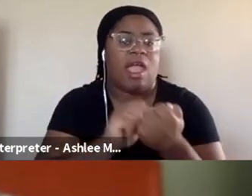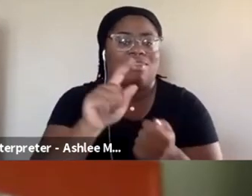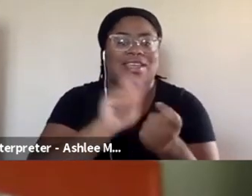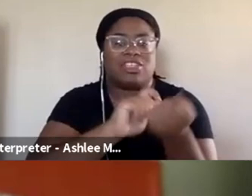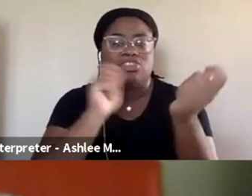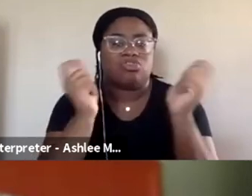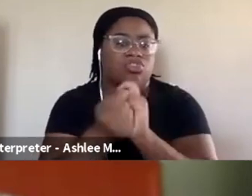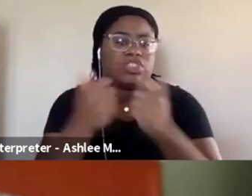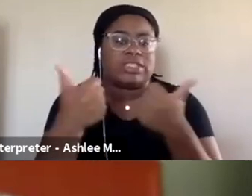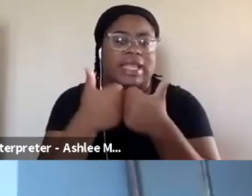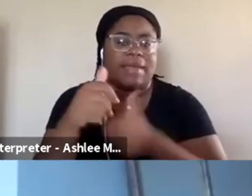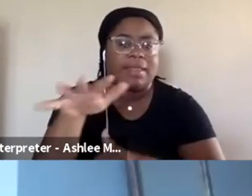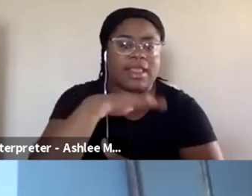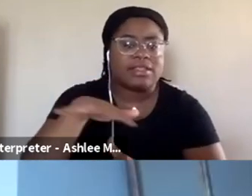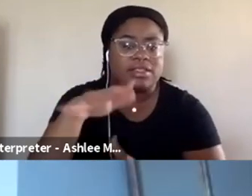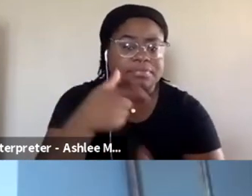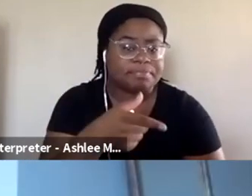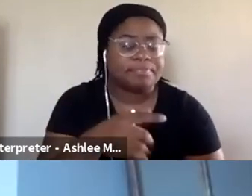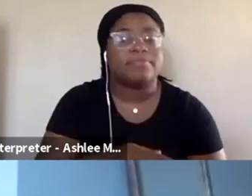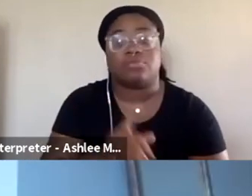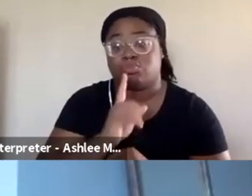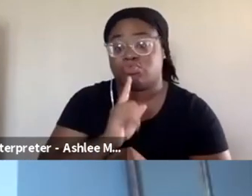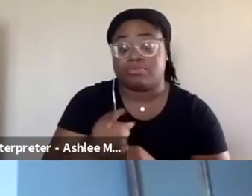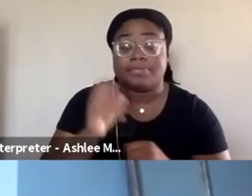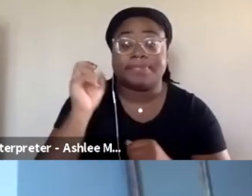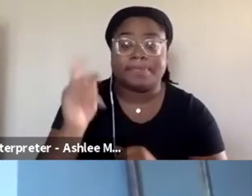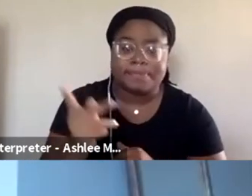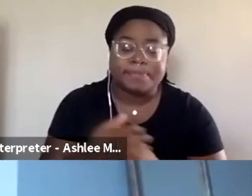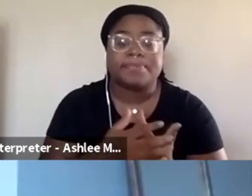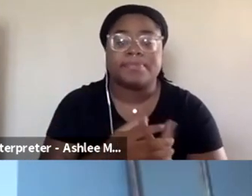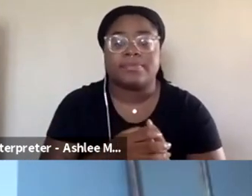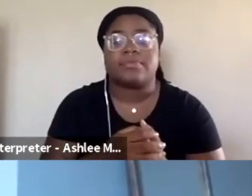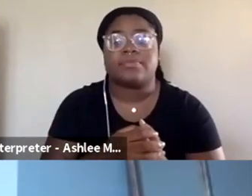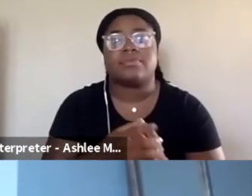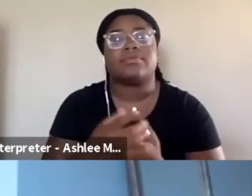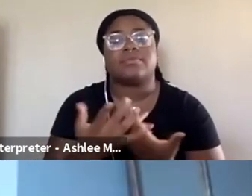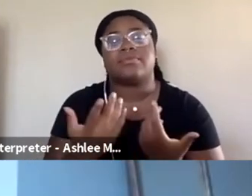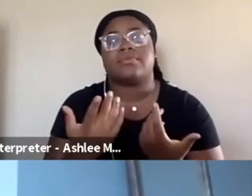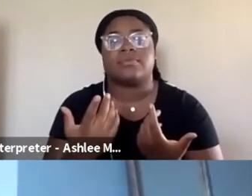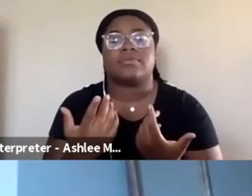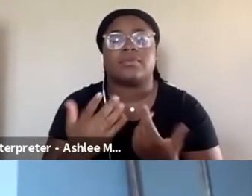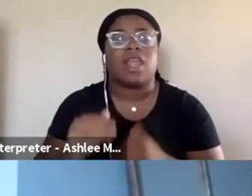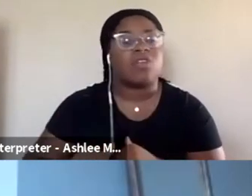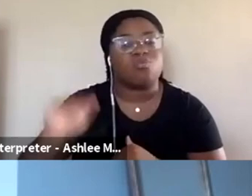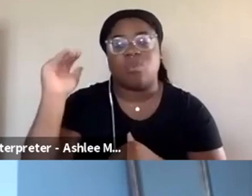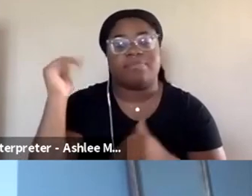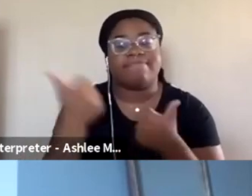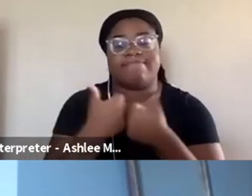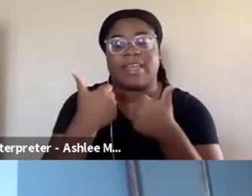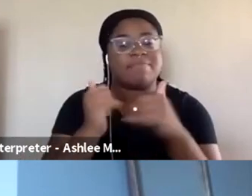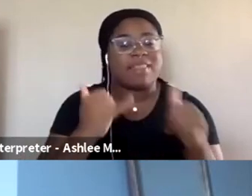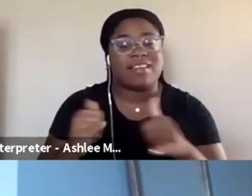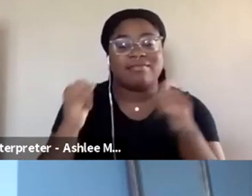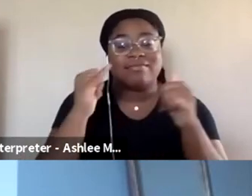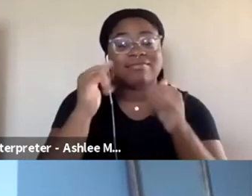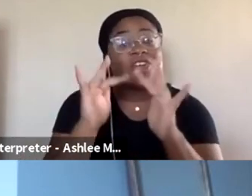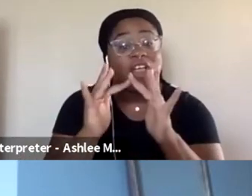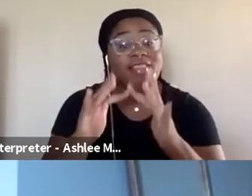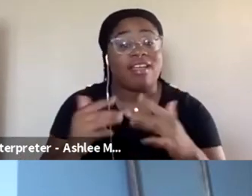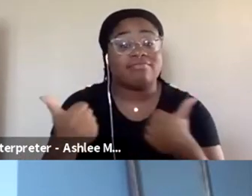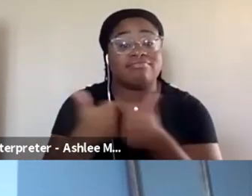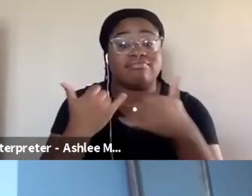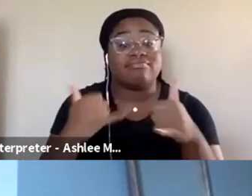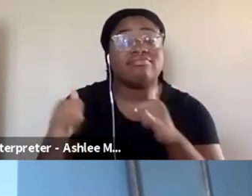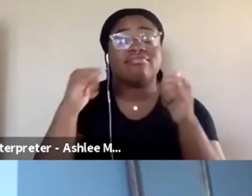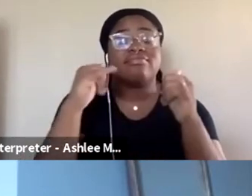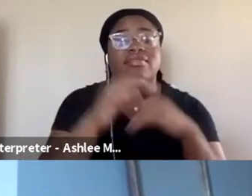gaming landscape? Yeah, for sure. Um, I think, so I, I've been, I grew up playing video games. Um, I grew up playing online video games and I